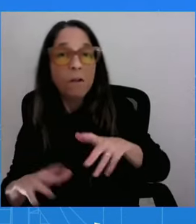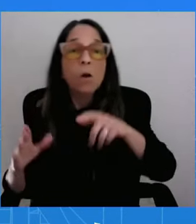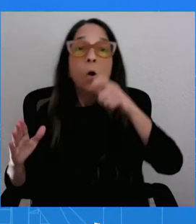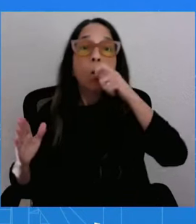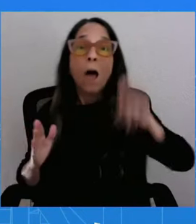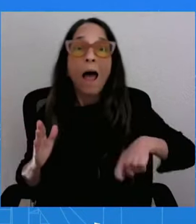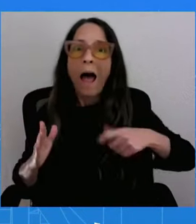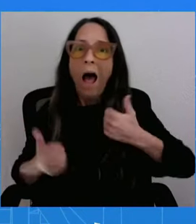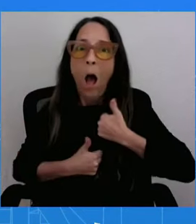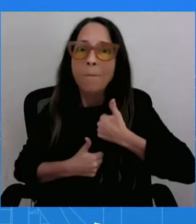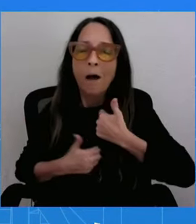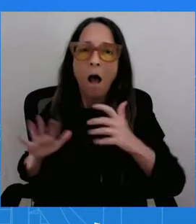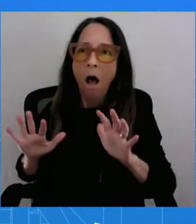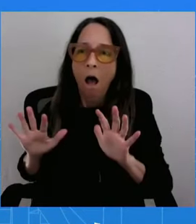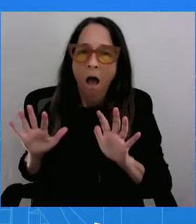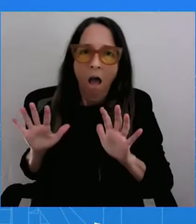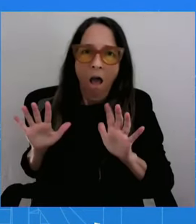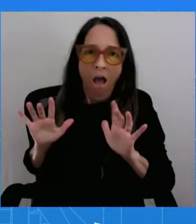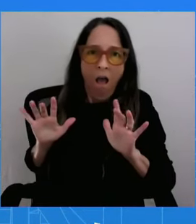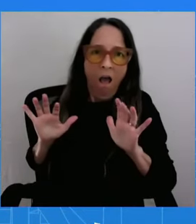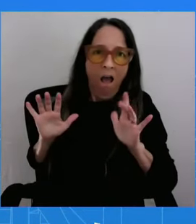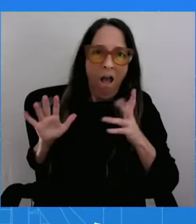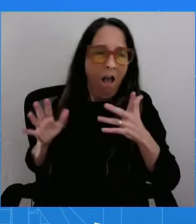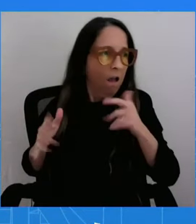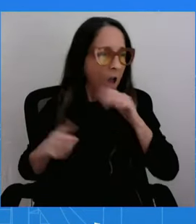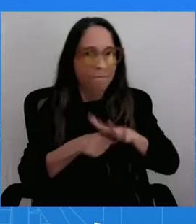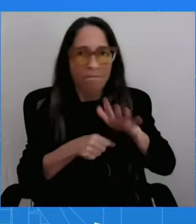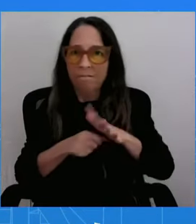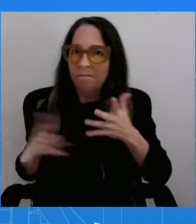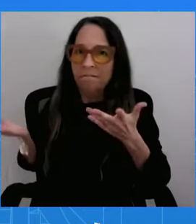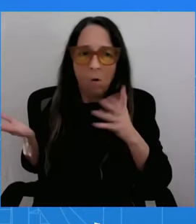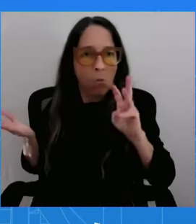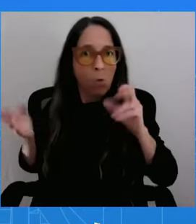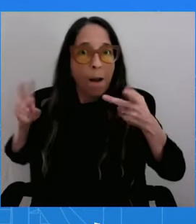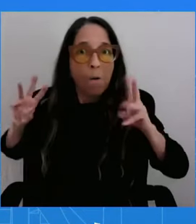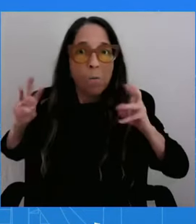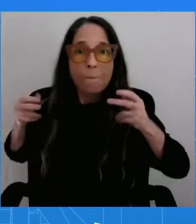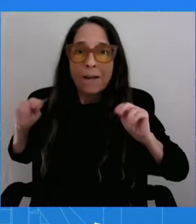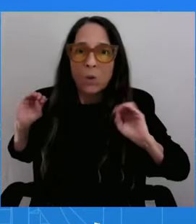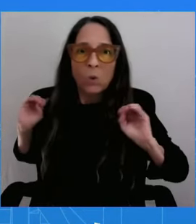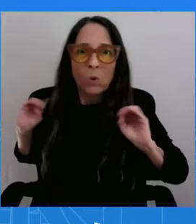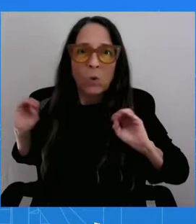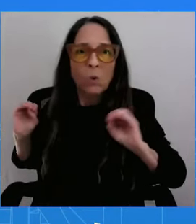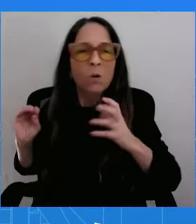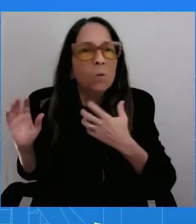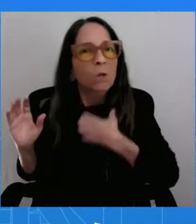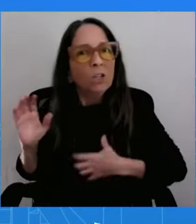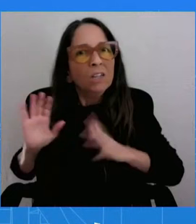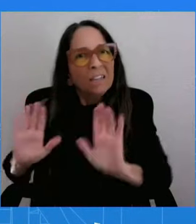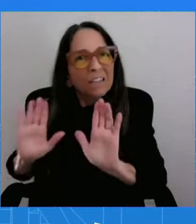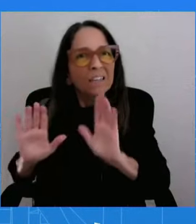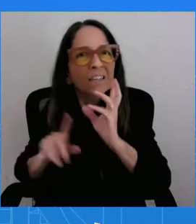That was a tough six months, and it did set back the campaign in Ukraine. As for what's going on now,